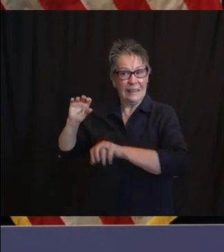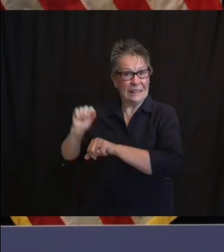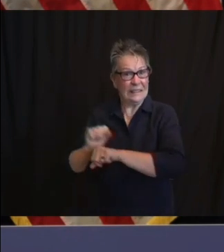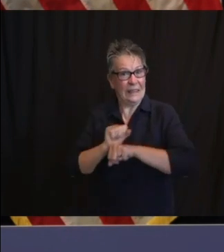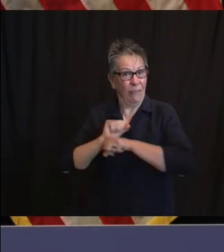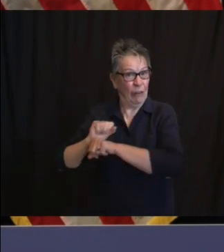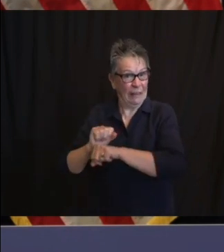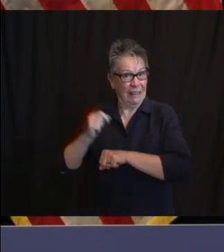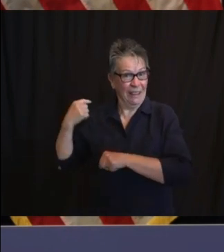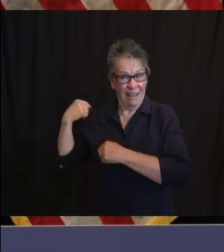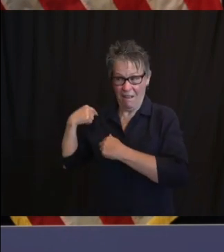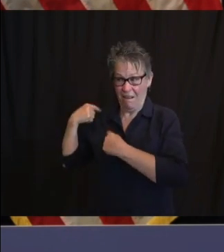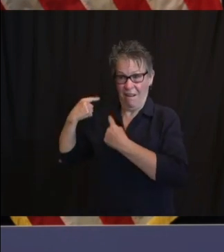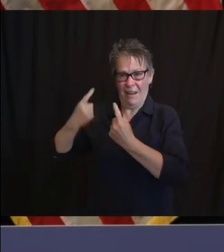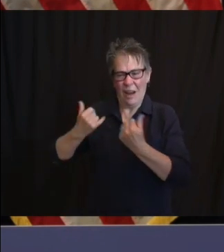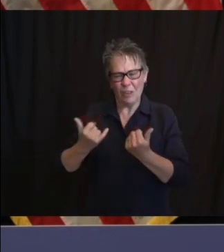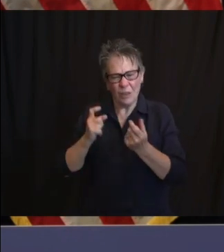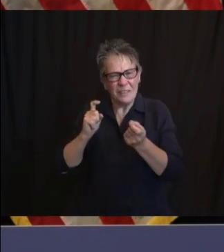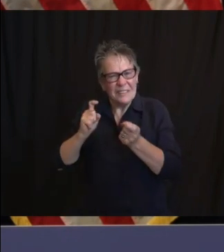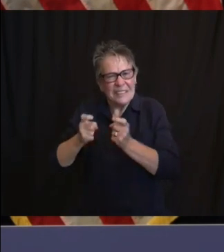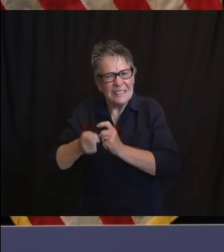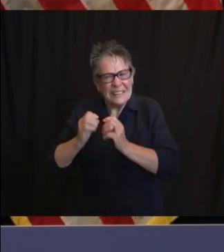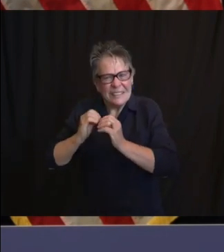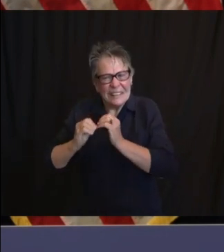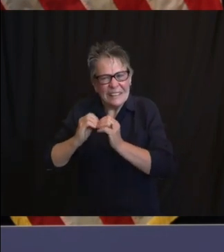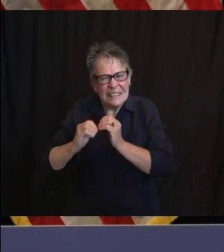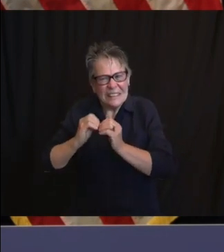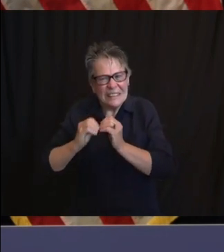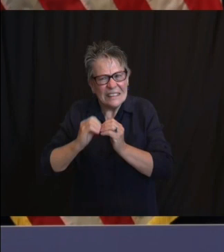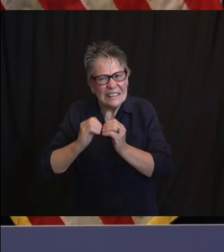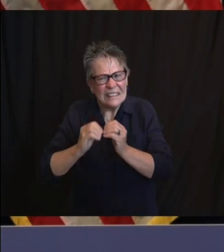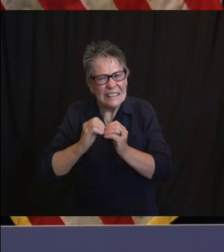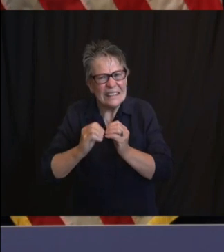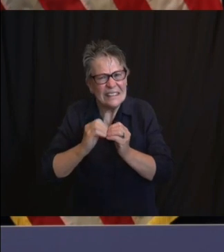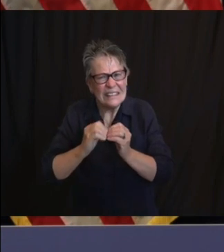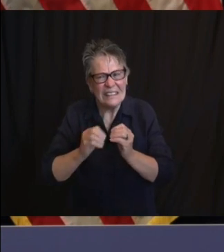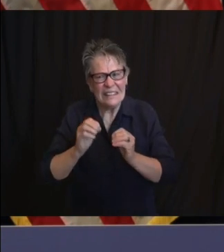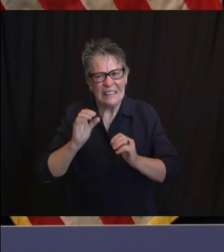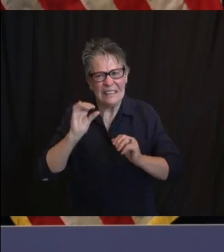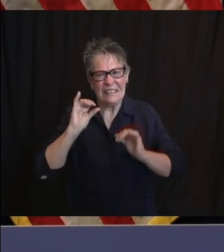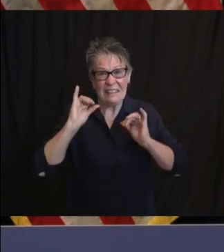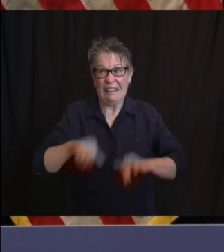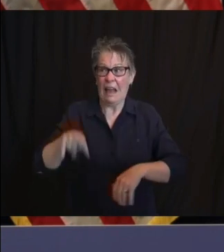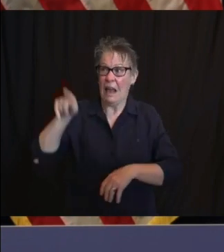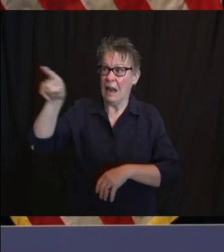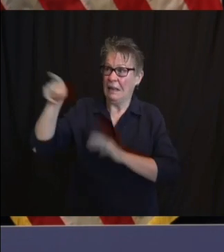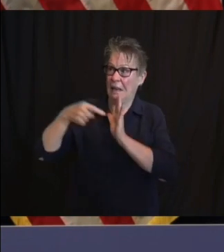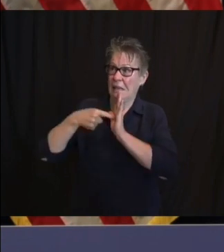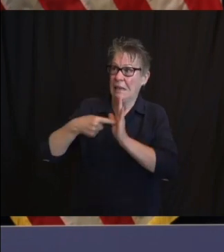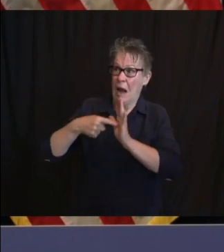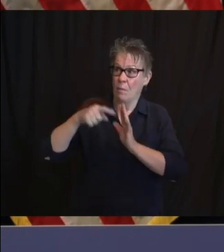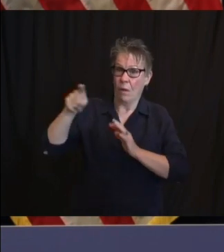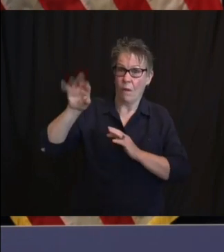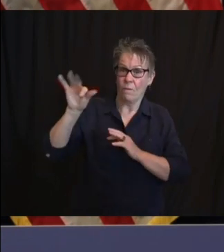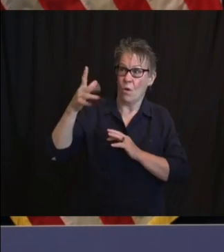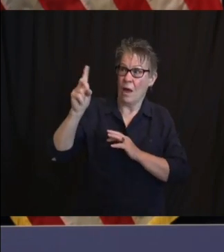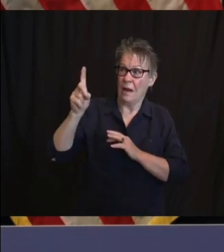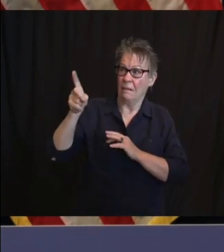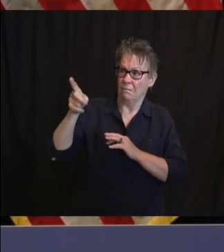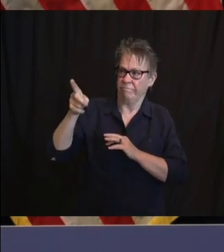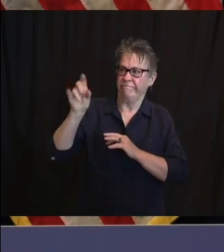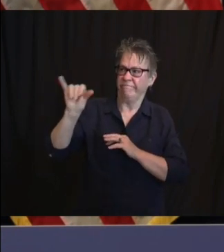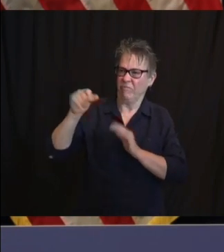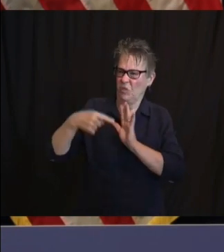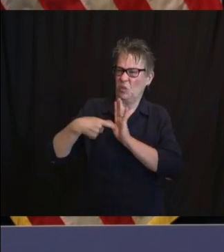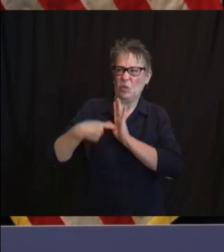The past few days have been a time of reflection for me as I suspect they have been for many of us. Now, on the one hand,